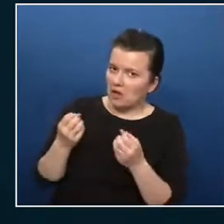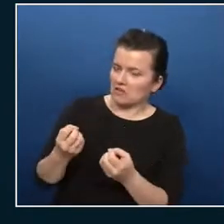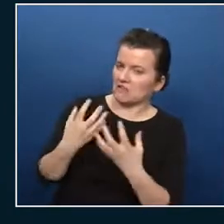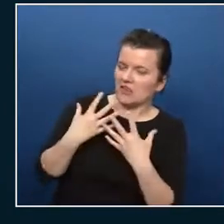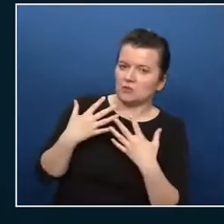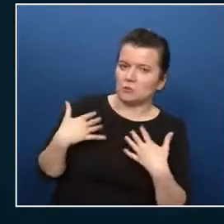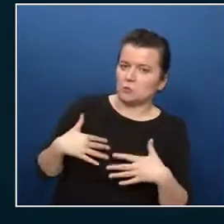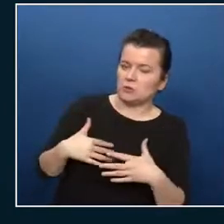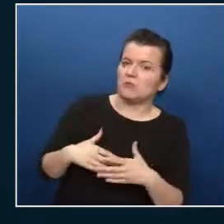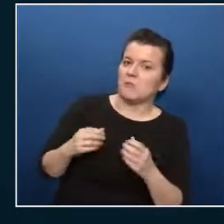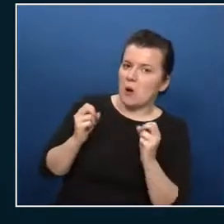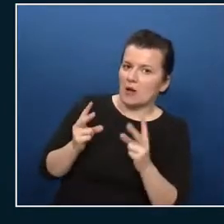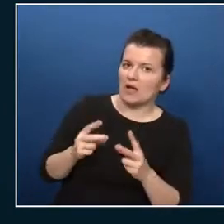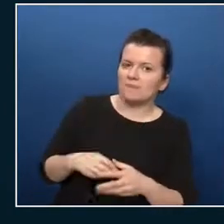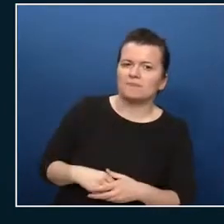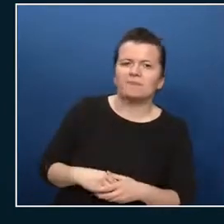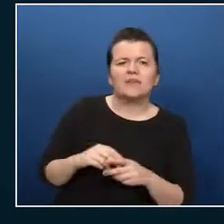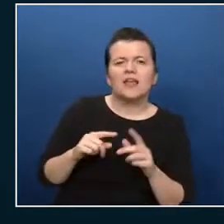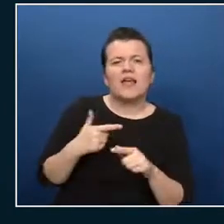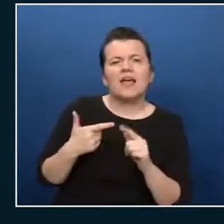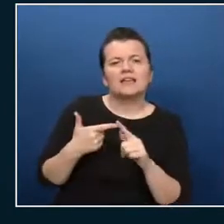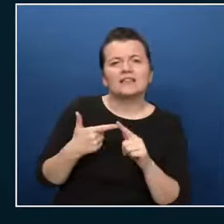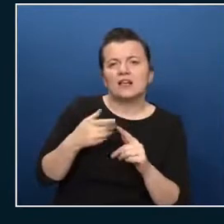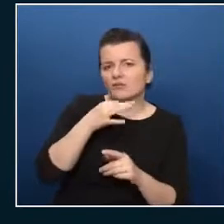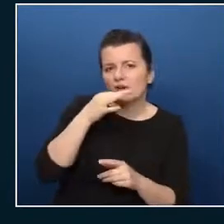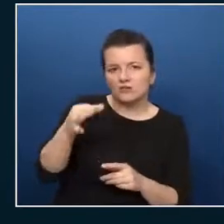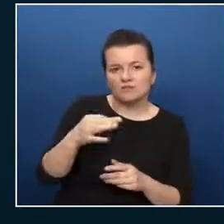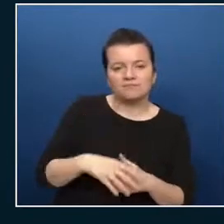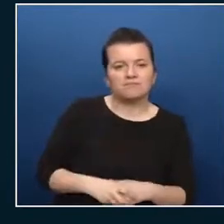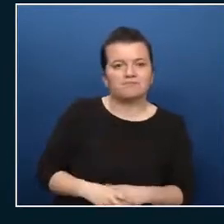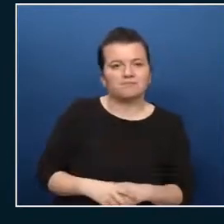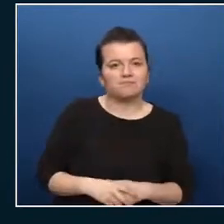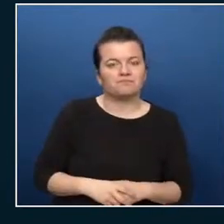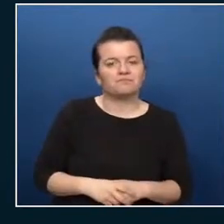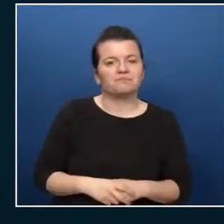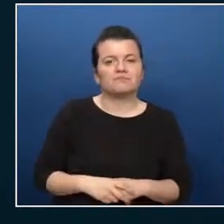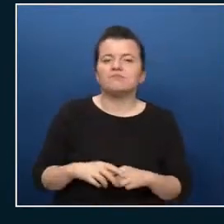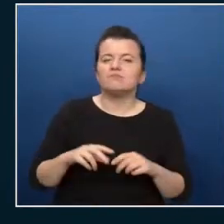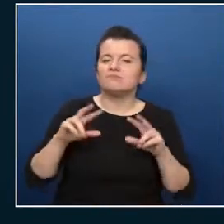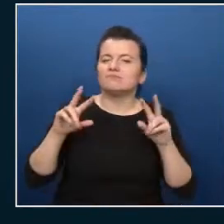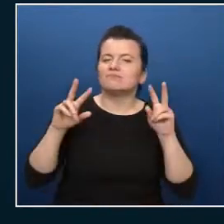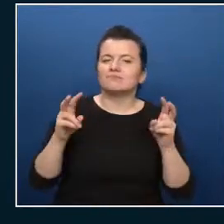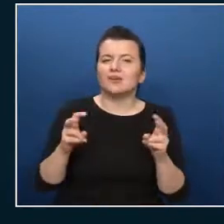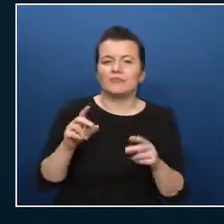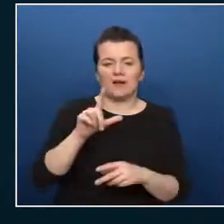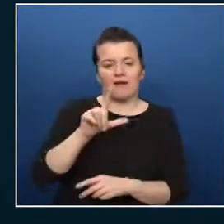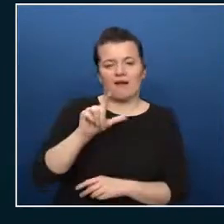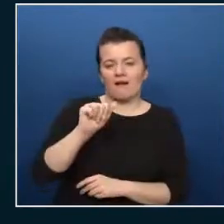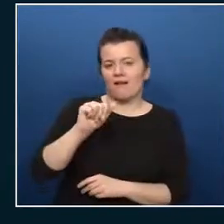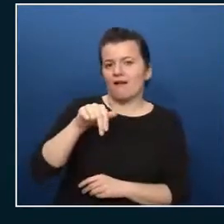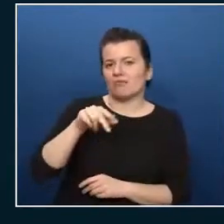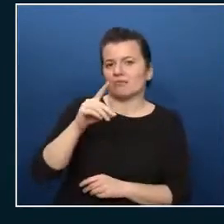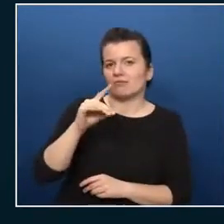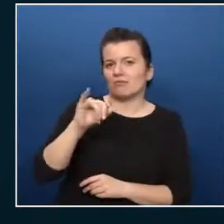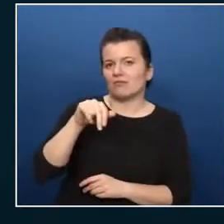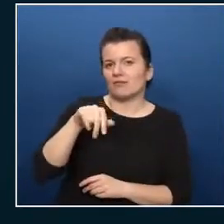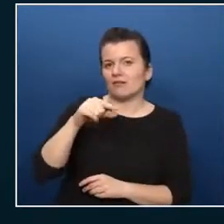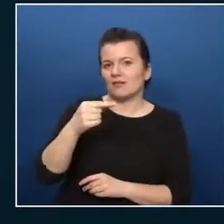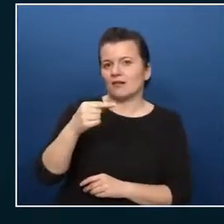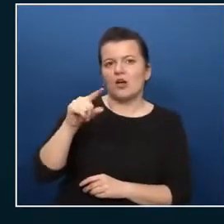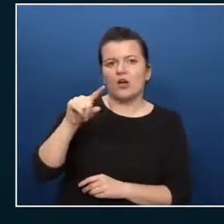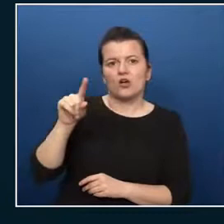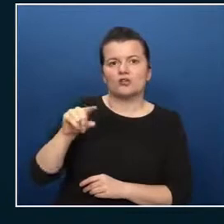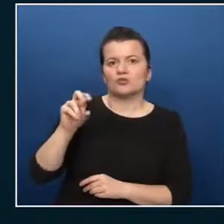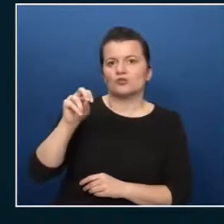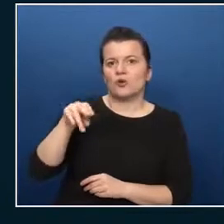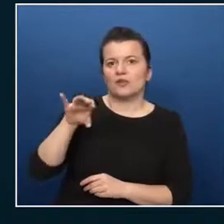yeah so another one if you look at the landing zones mm-hmm it goes down right all the way through through